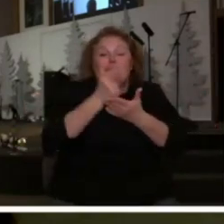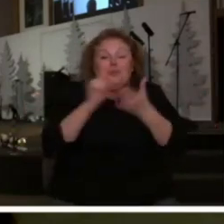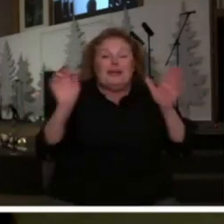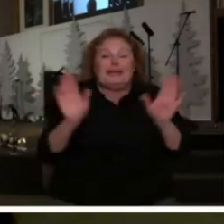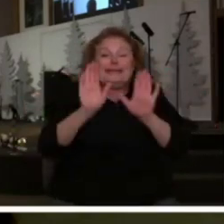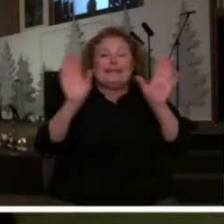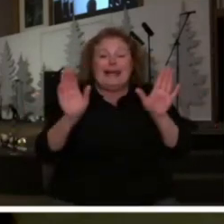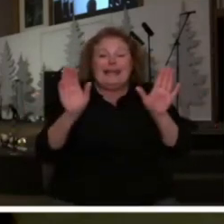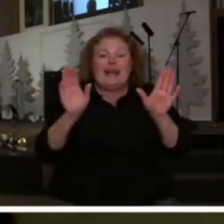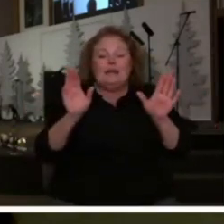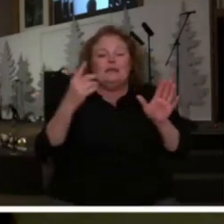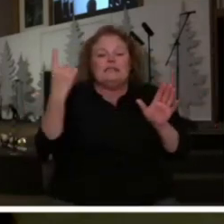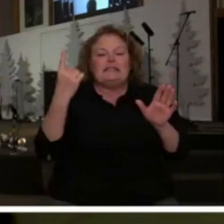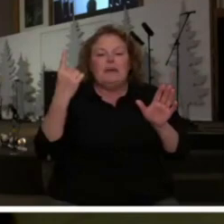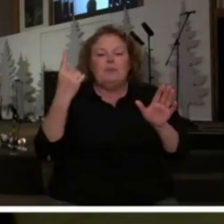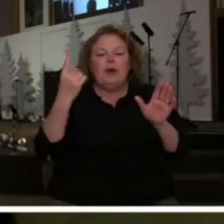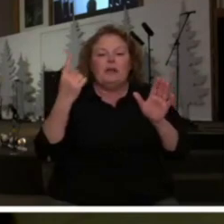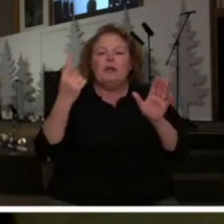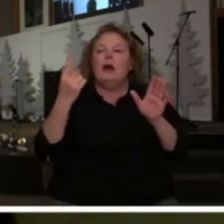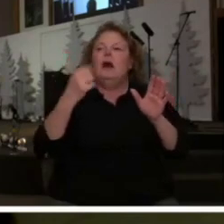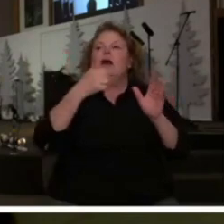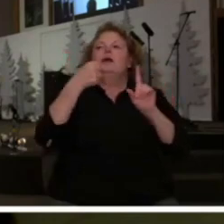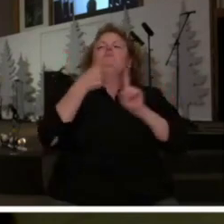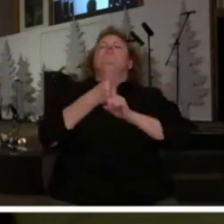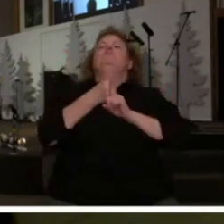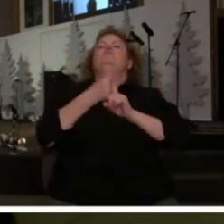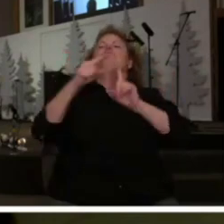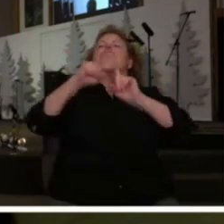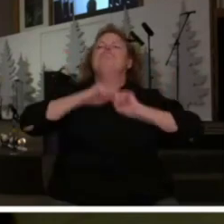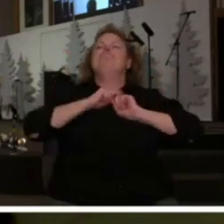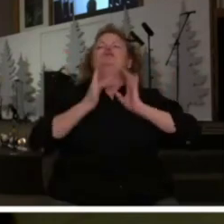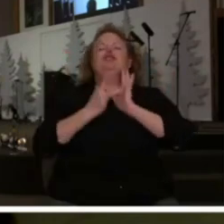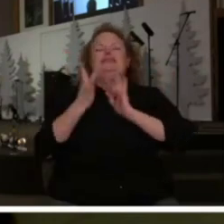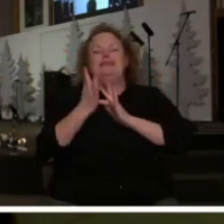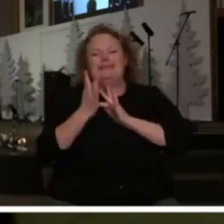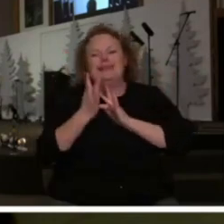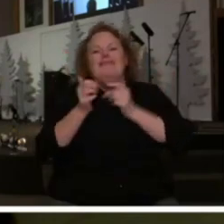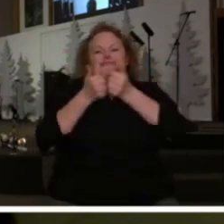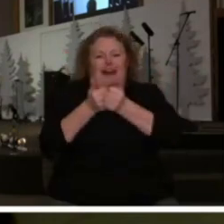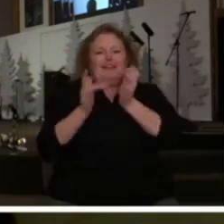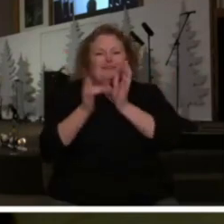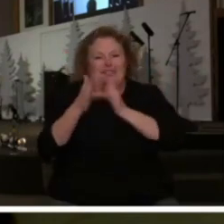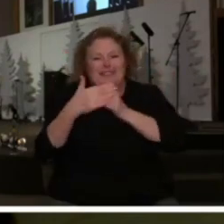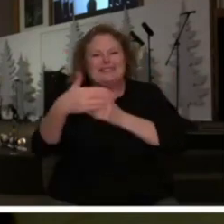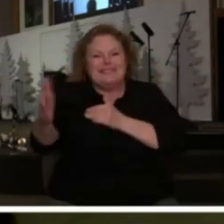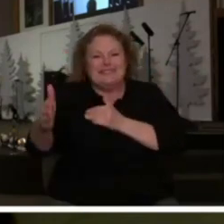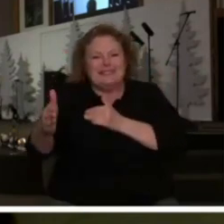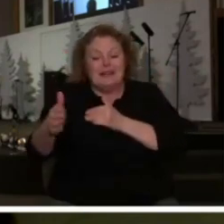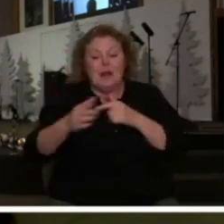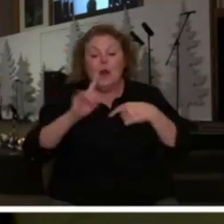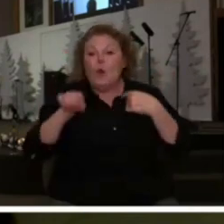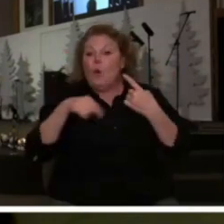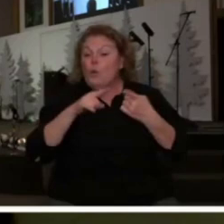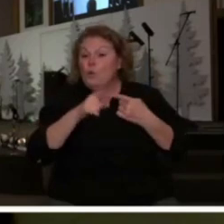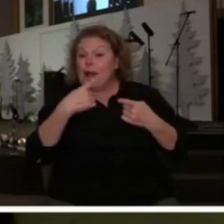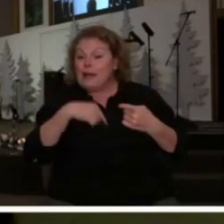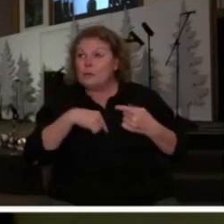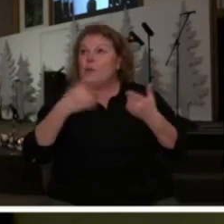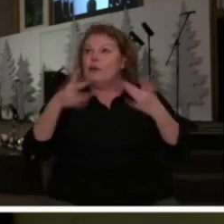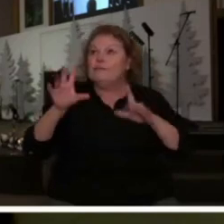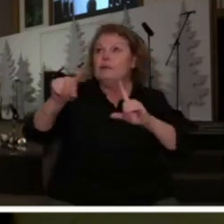doesn't respond to the salvation call to become a follower of Jesus Christ. But when we receive Jesus as Savior,